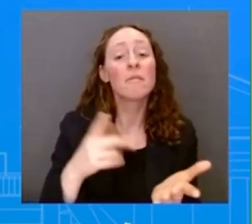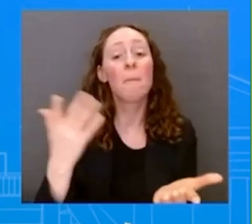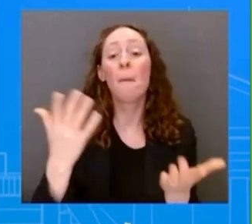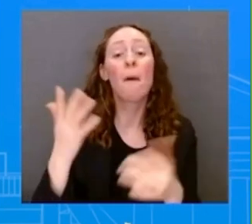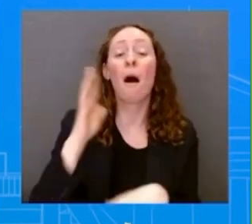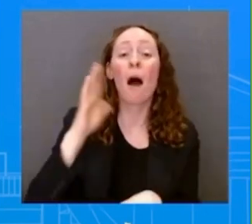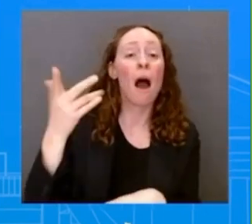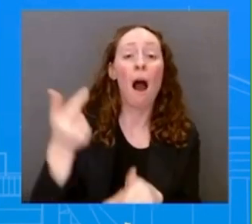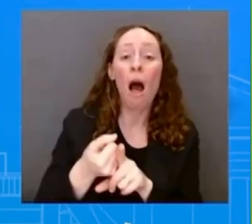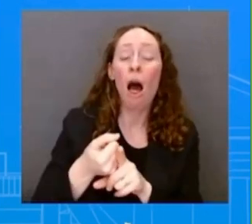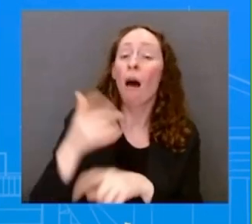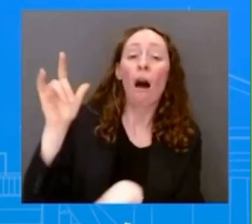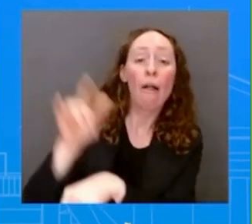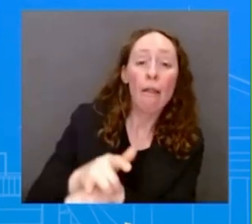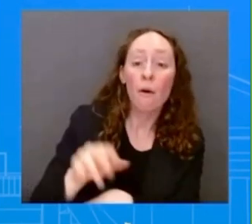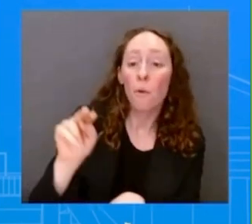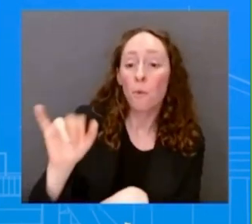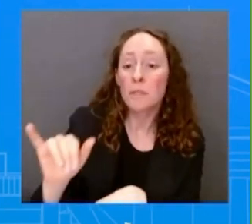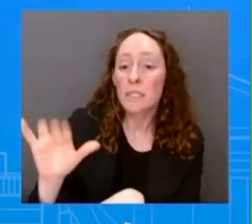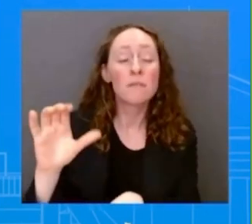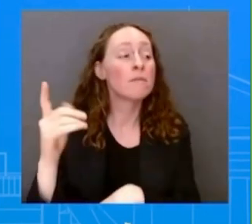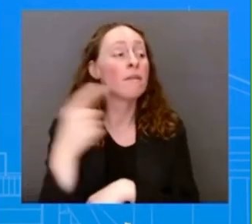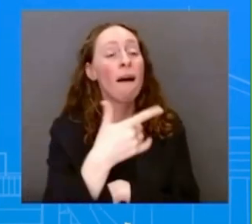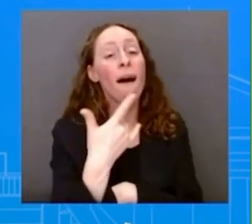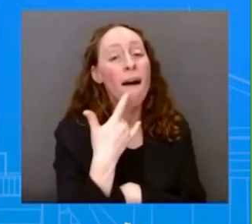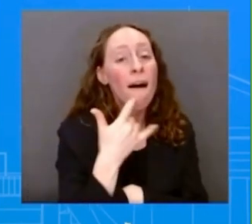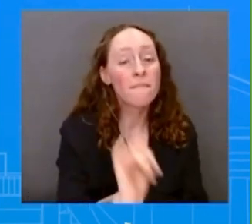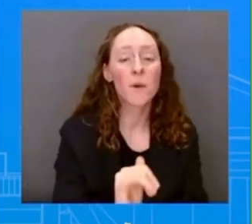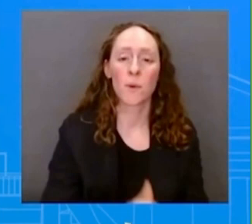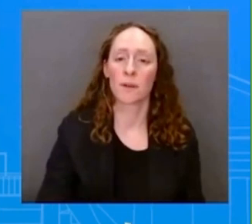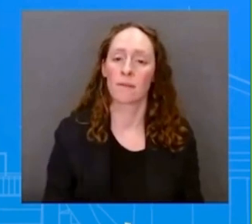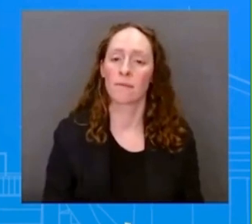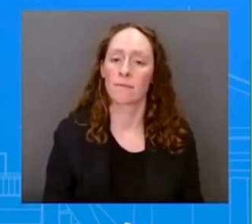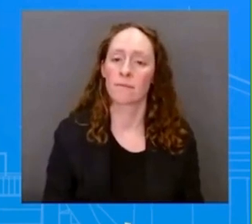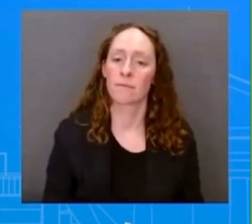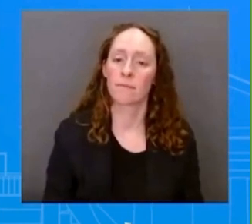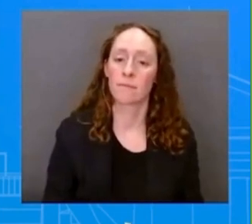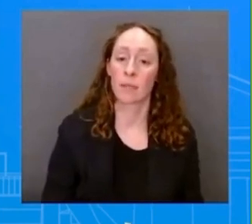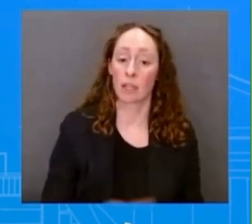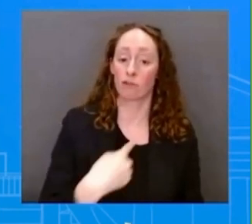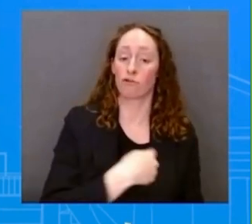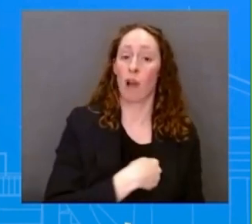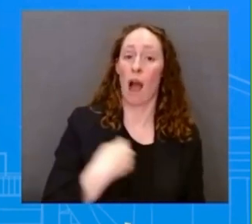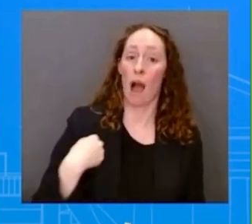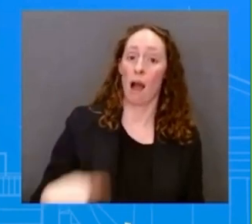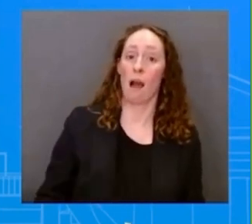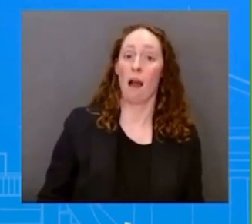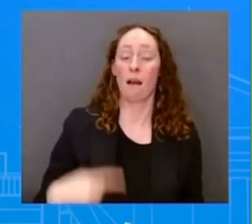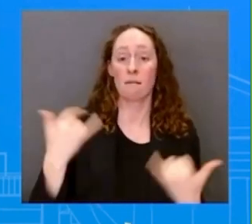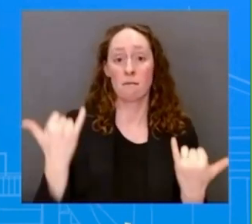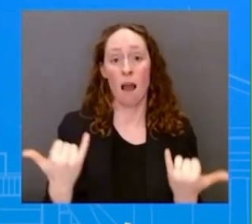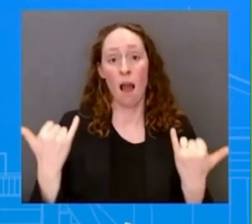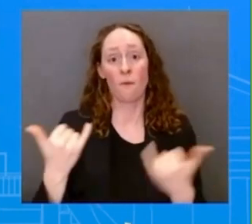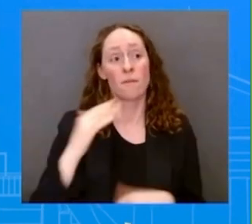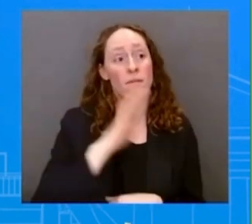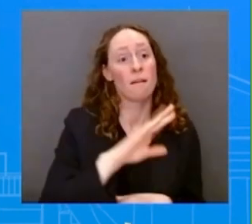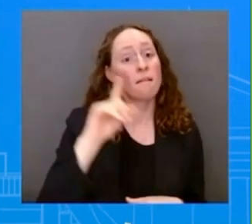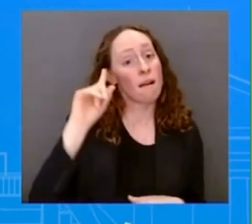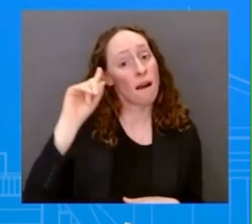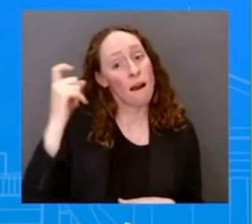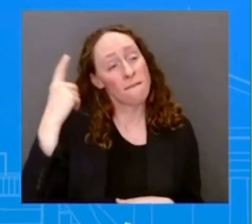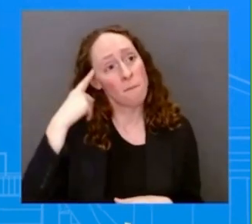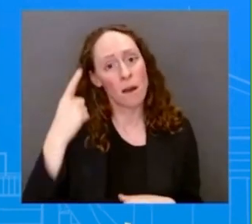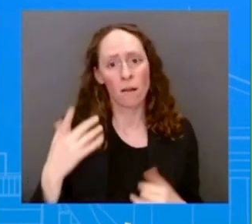China should not use this transit as a pretext to step up any aggressive activity around the Taiwan Strait. The United States and China have